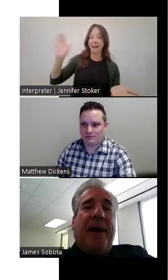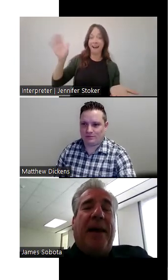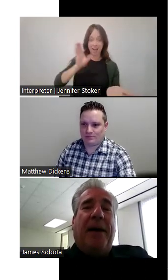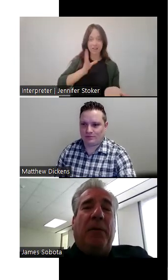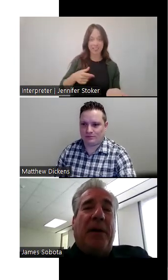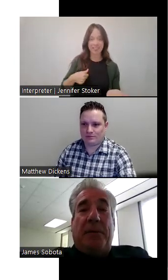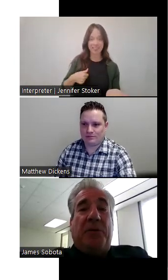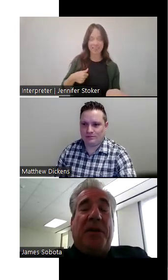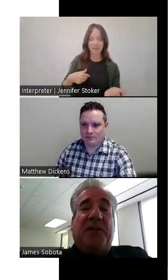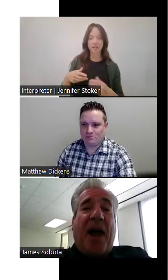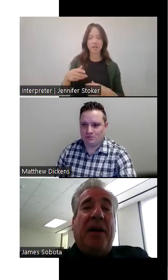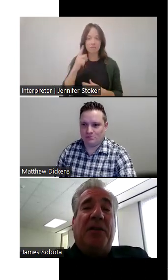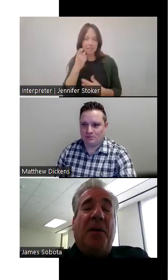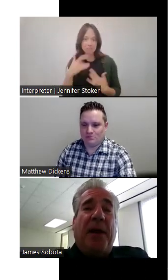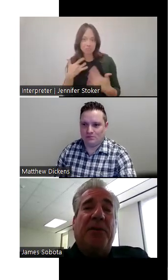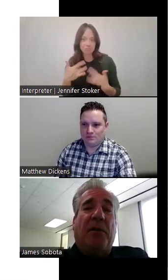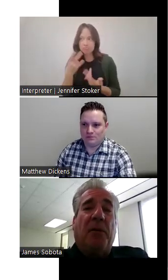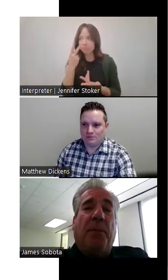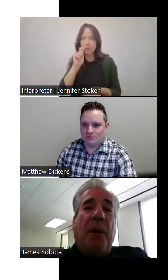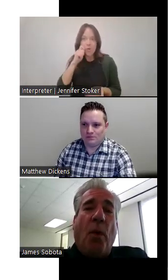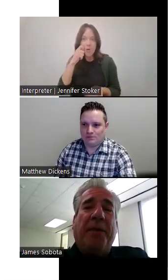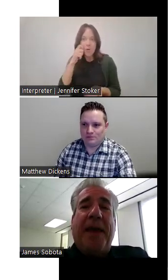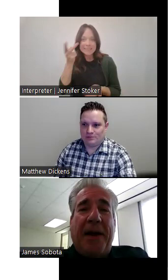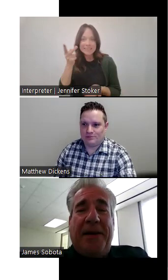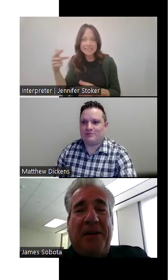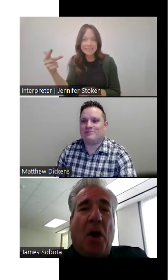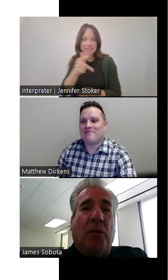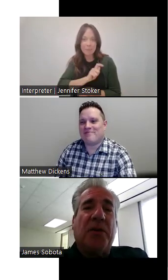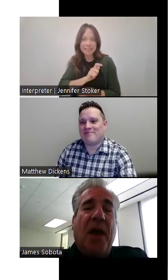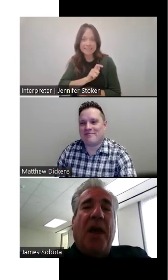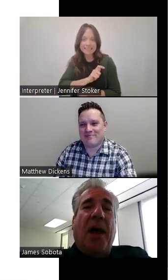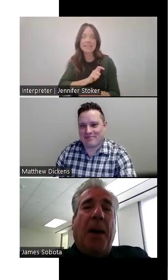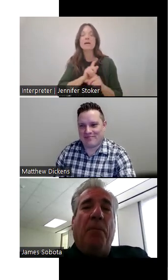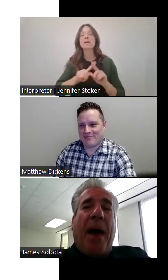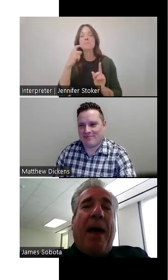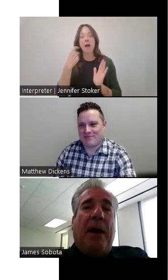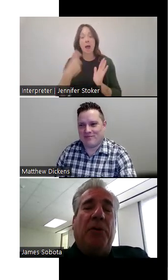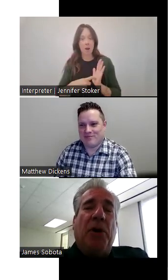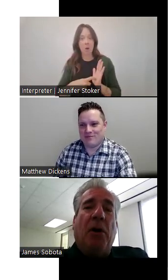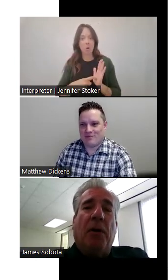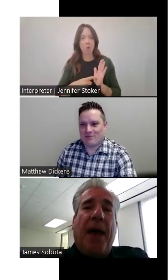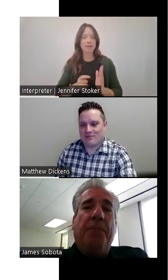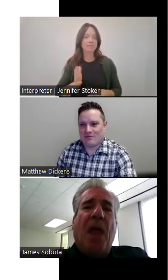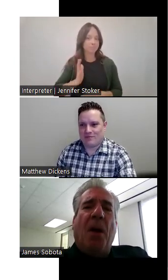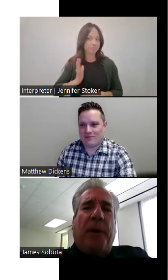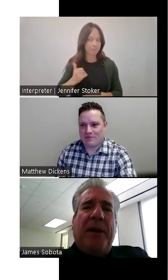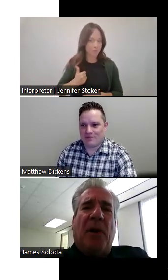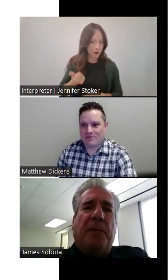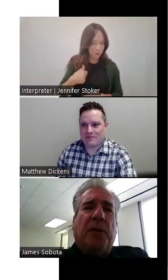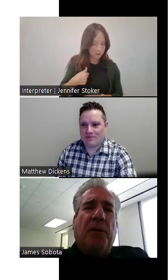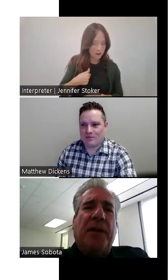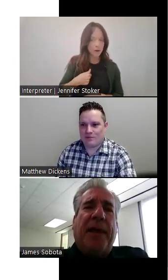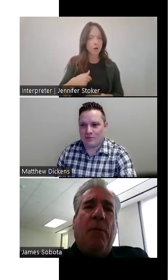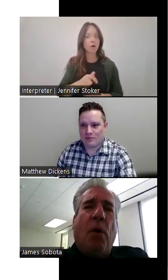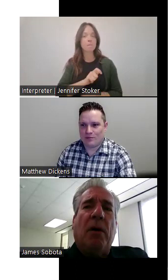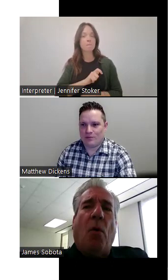because it was just exciting to see a police officer. But one thing I did notice back when I was younger that police